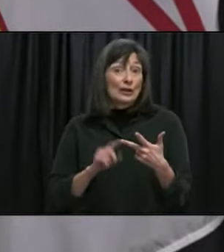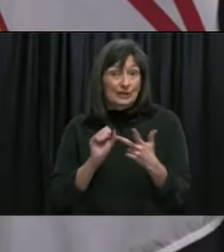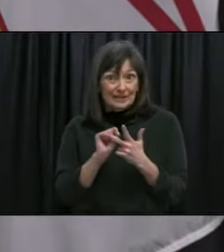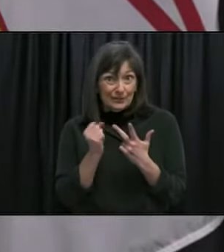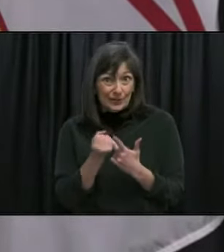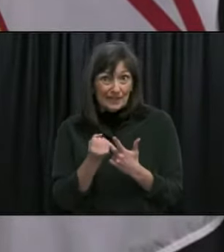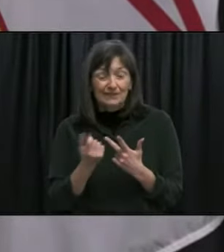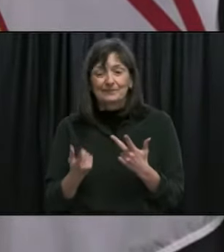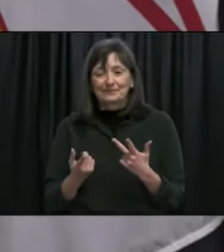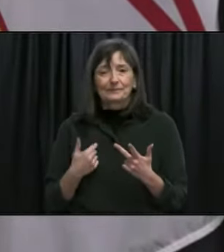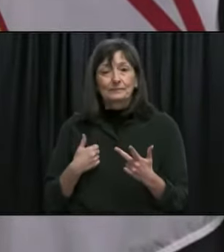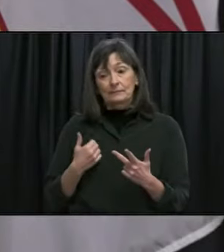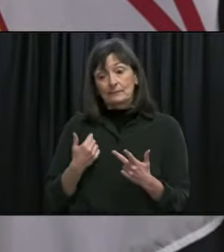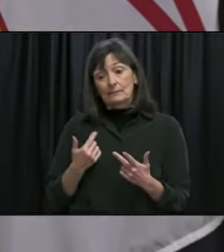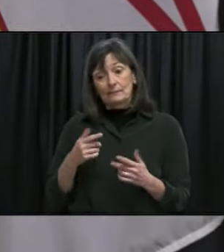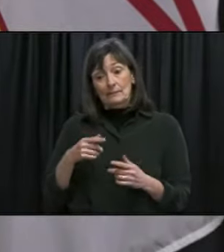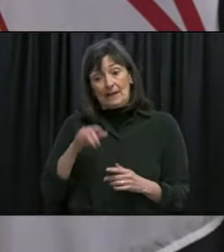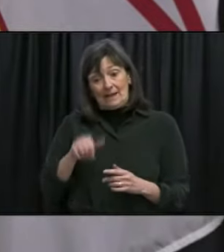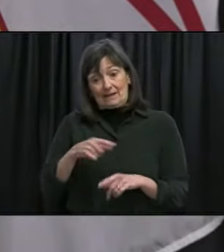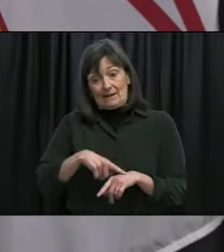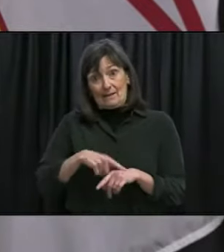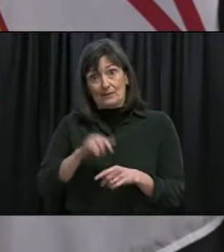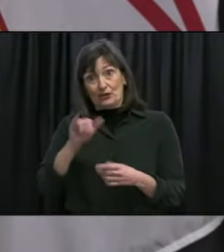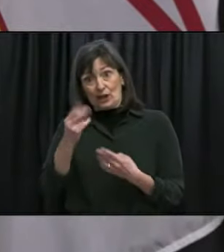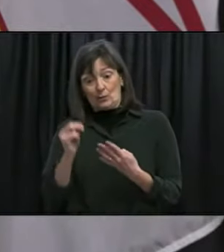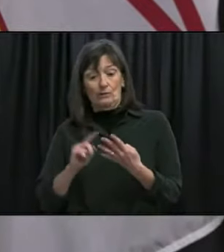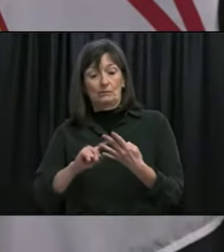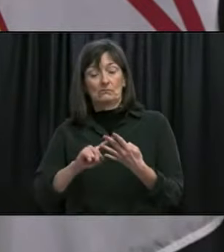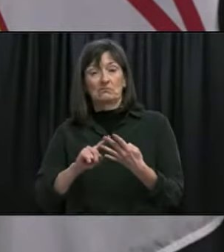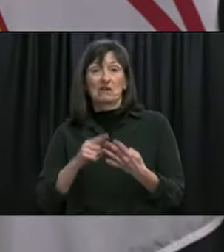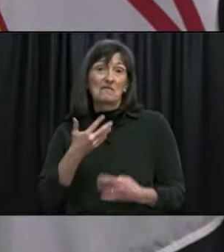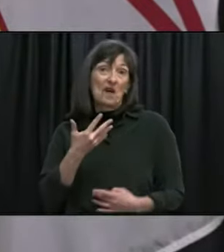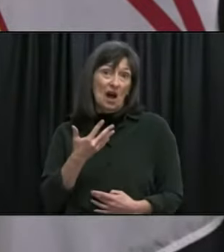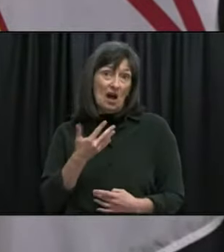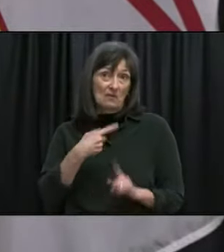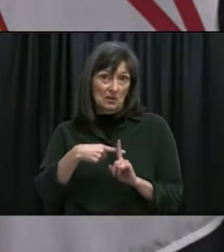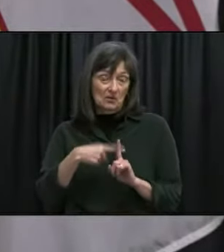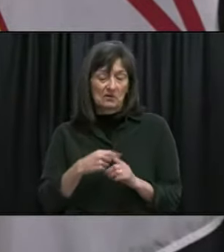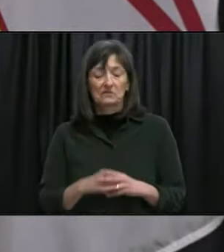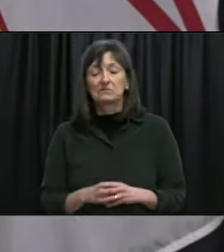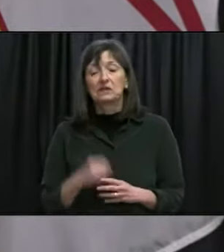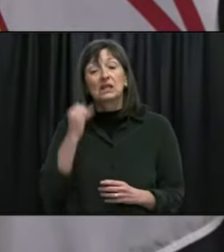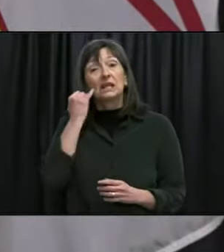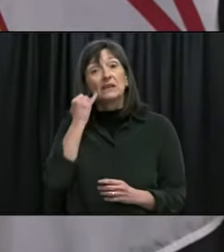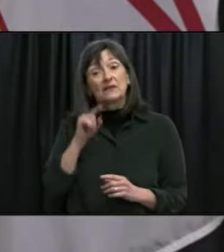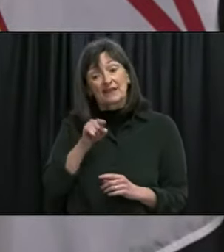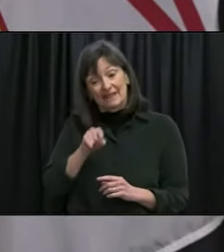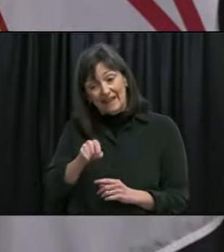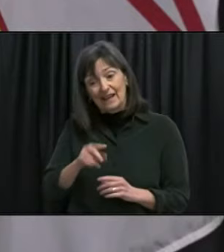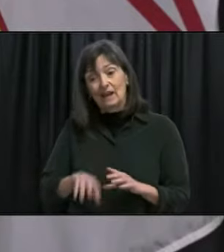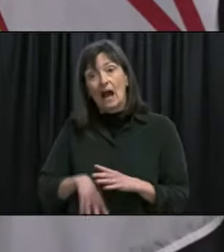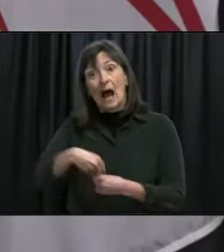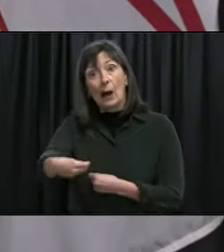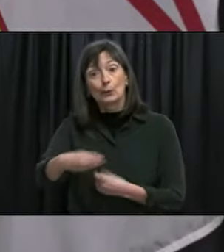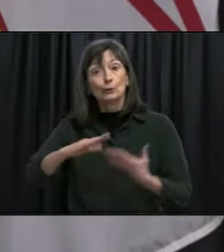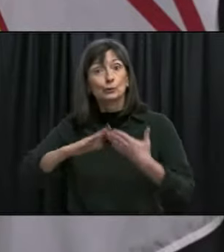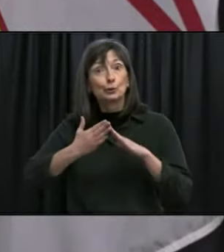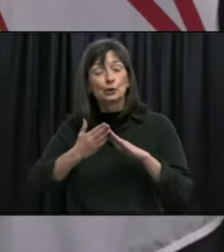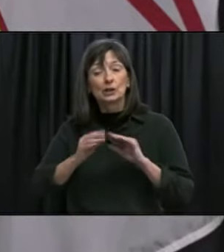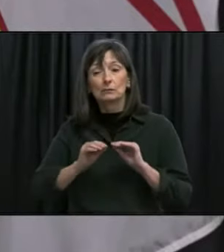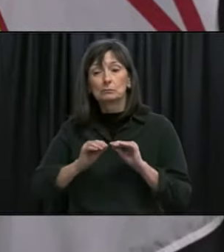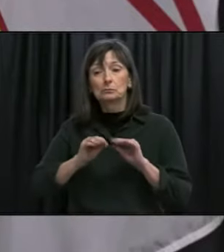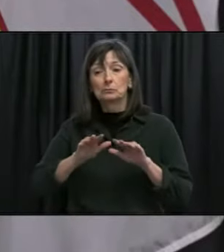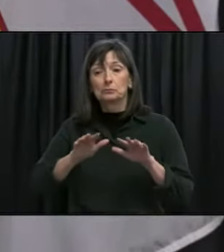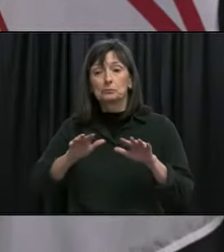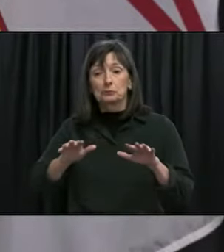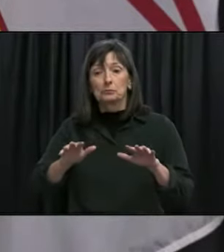identified at the time and said that they were going to be out in the community and have a community spread without being recognized and